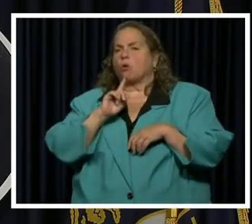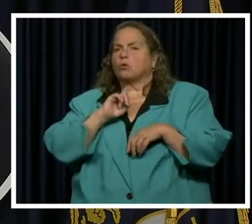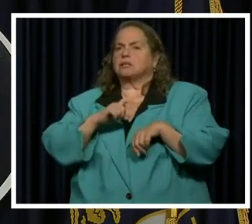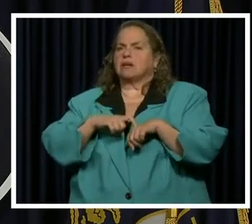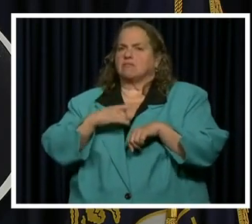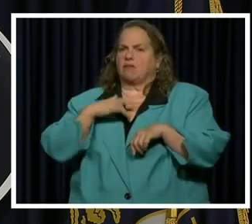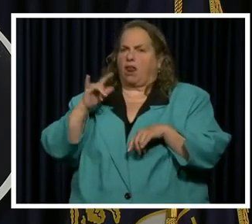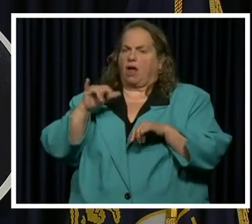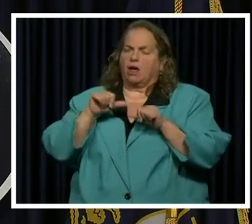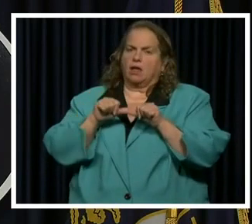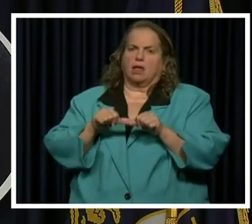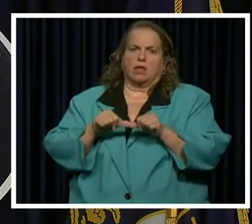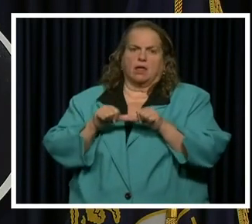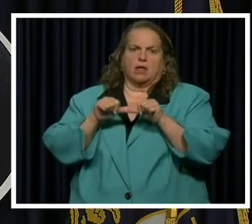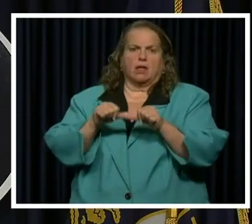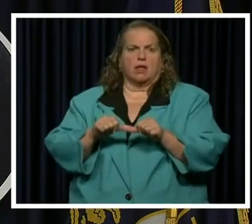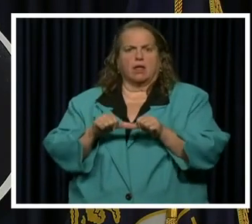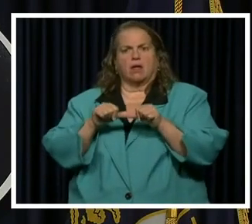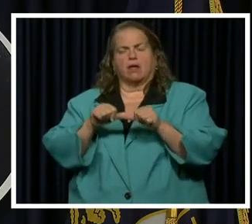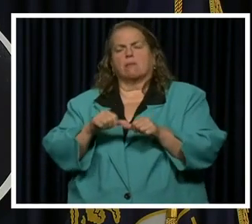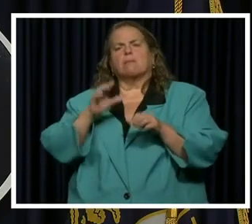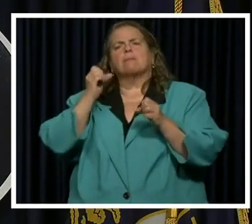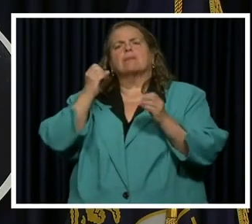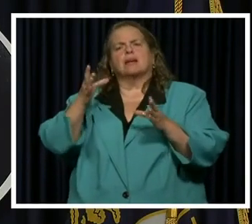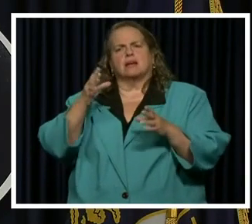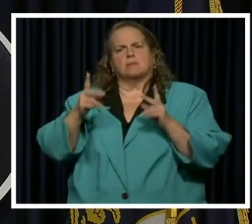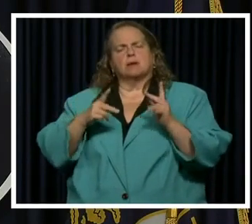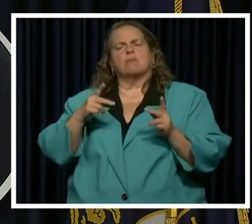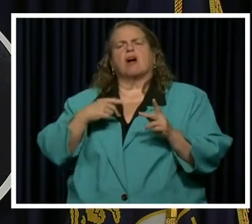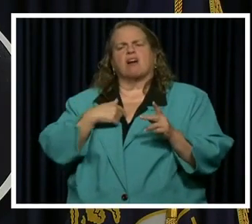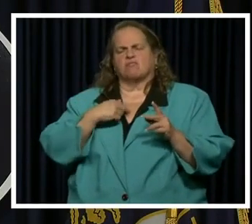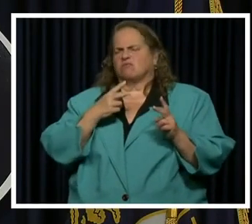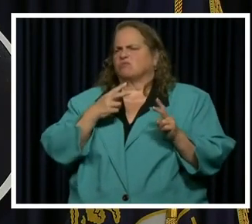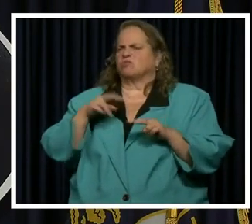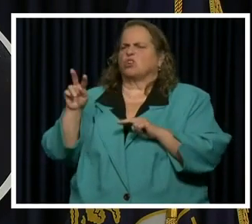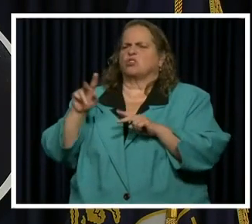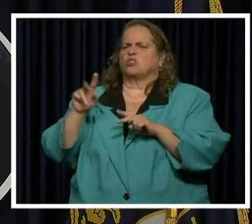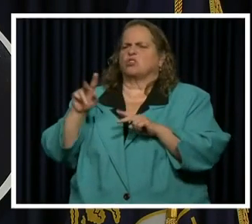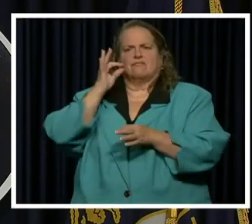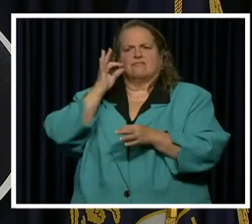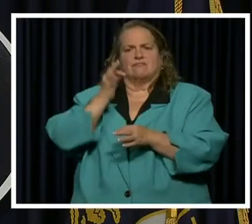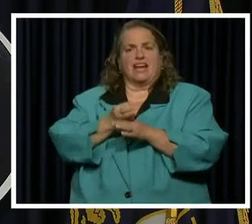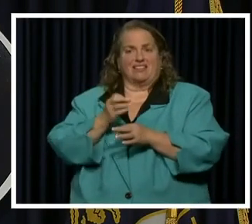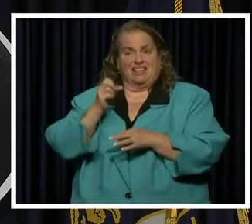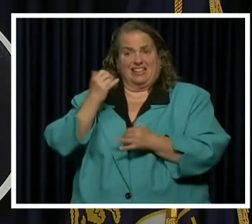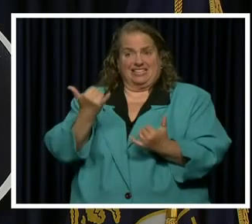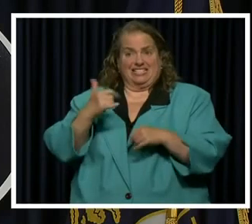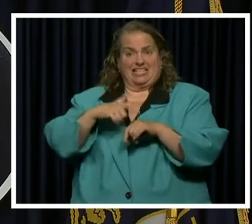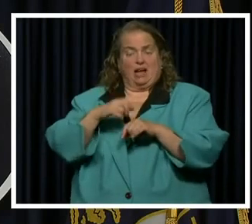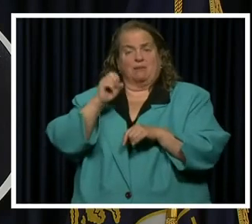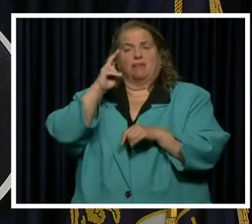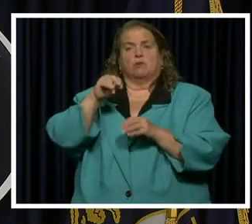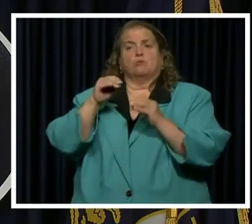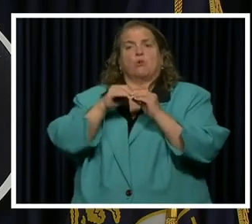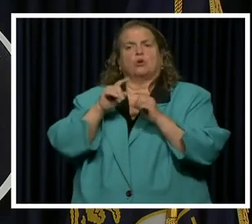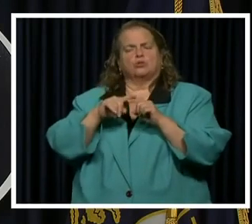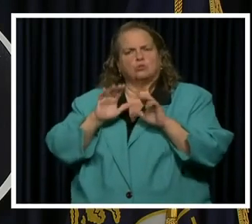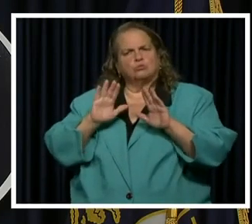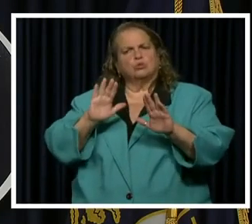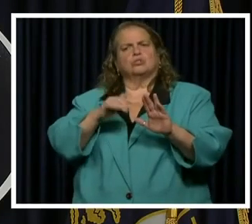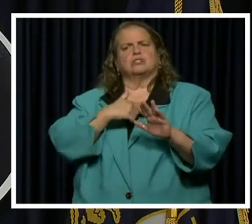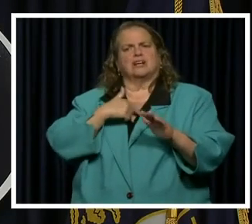of us out there, me included, have turned to our faith during this time even more to push us forward.